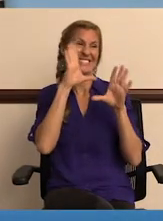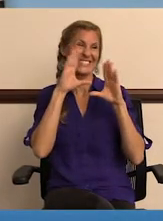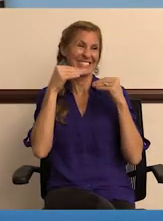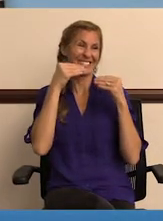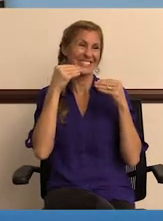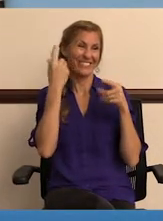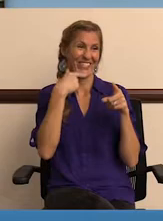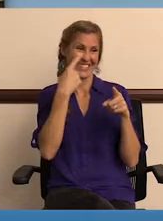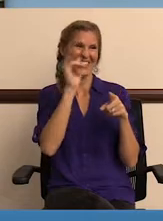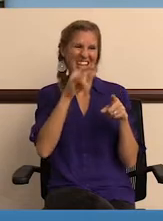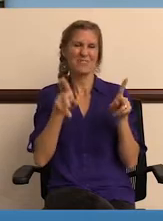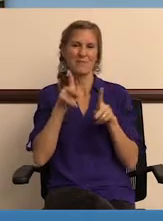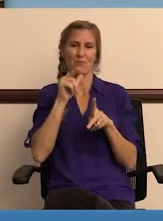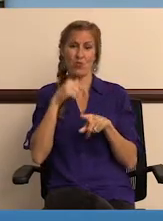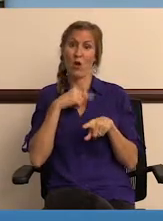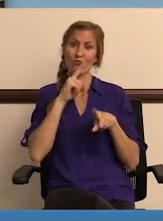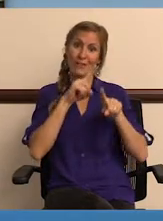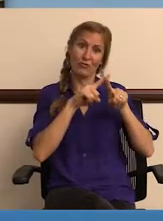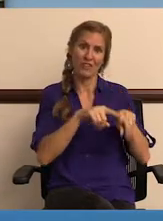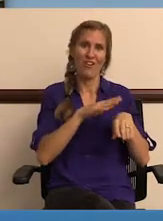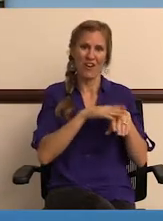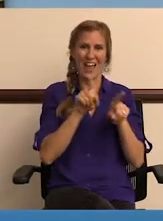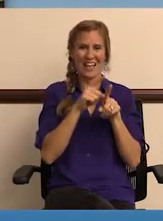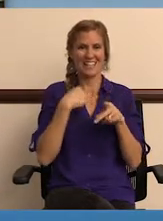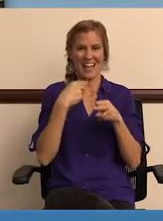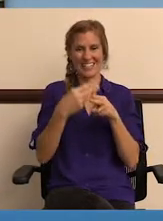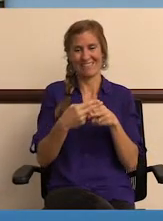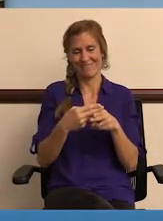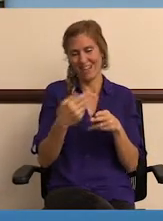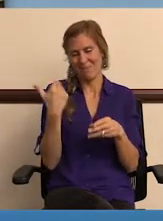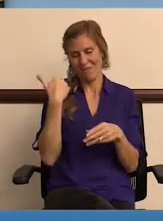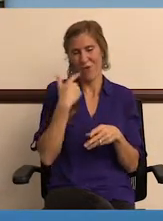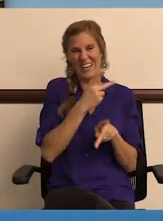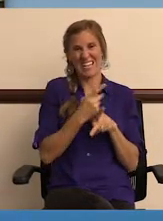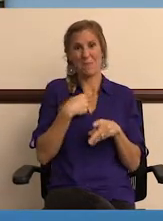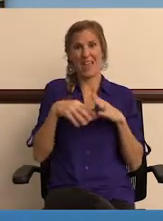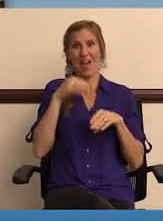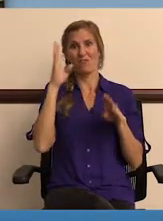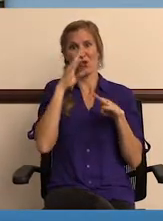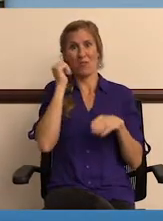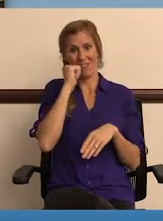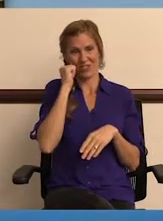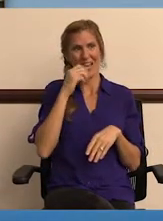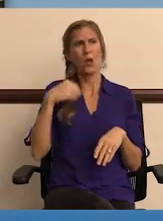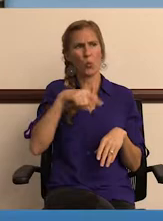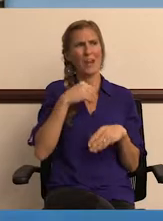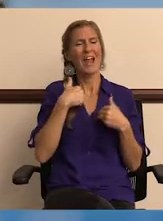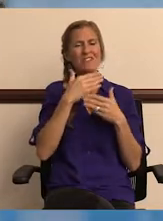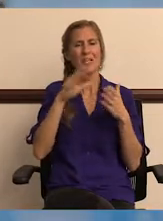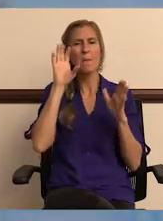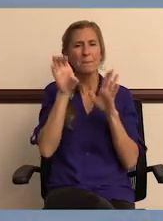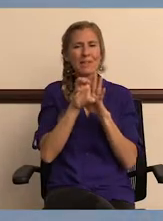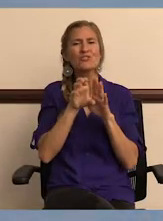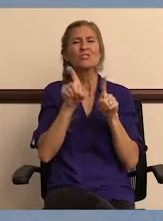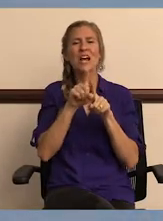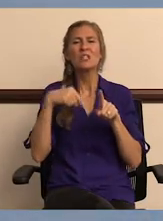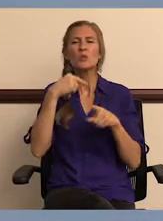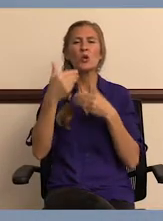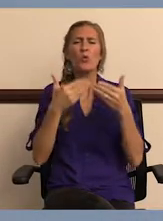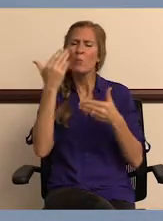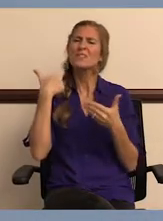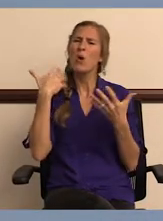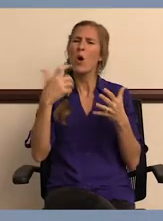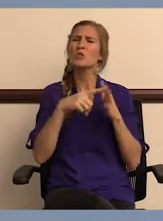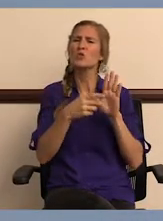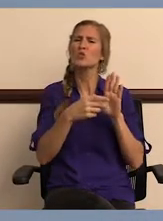As you can see, the smiling faces here, these are the people that I rely on, as I say, to keep me out of trouble every day. And we do. We have some pictures